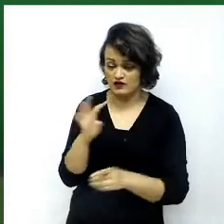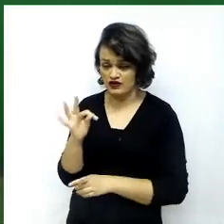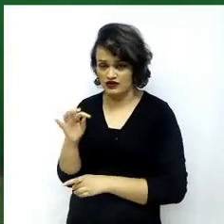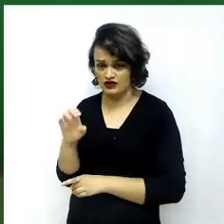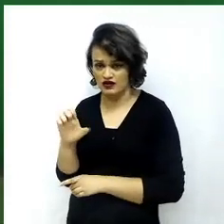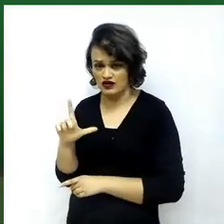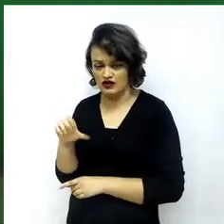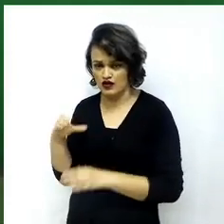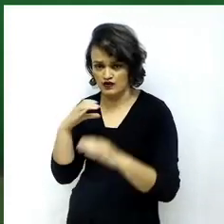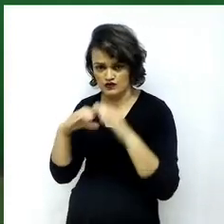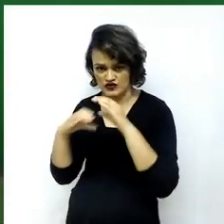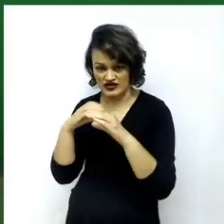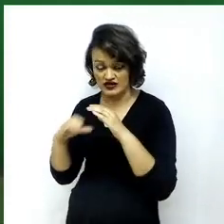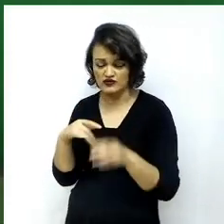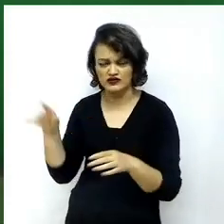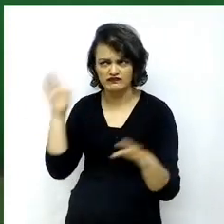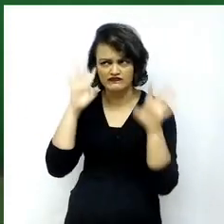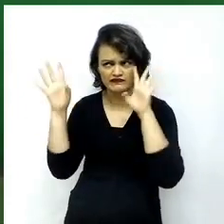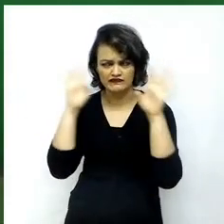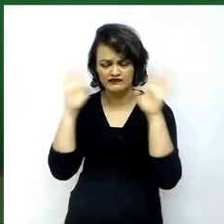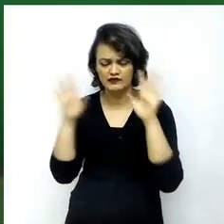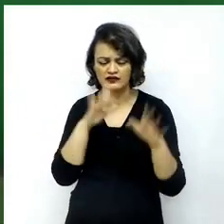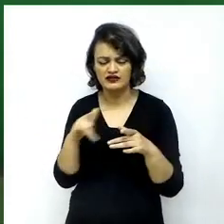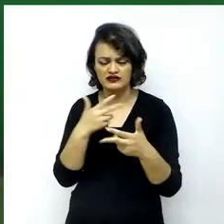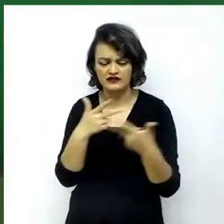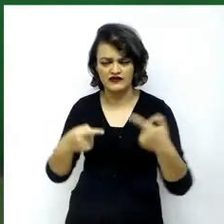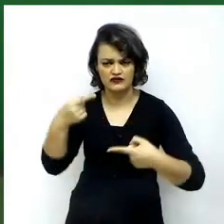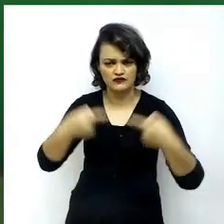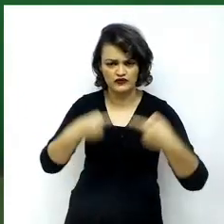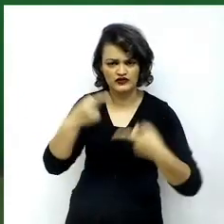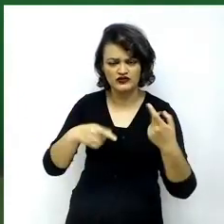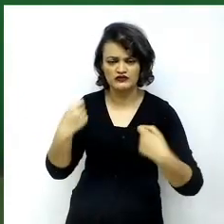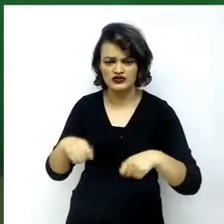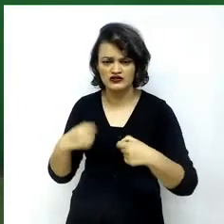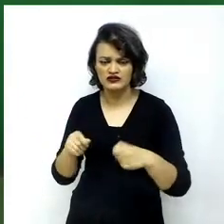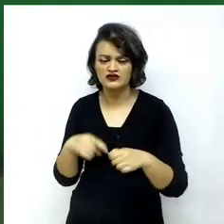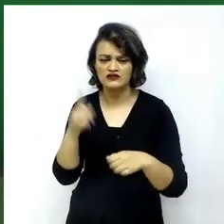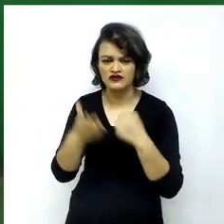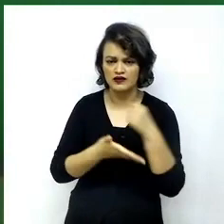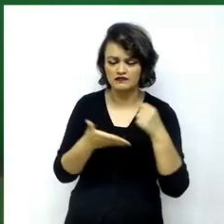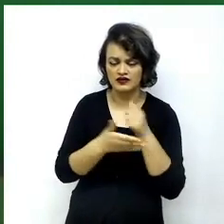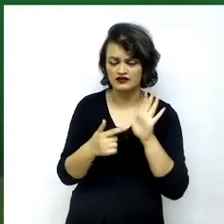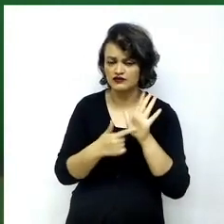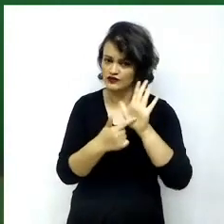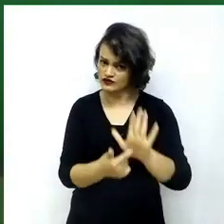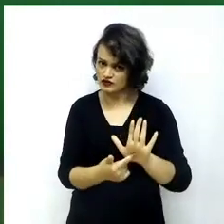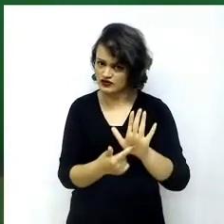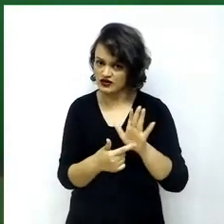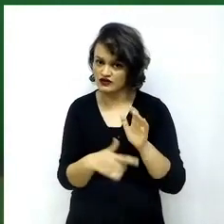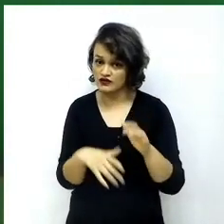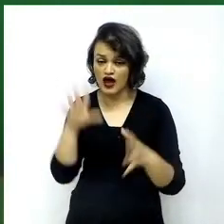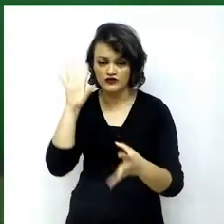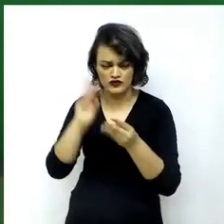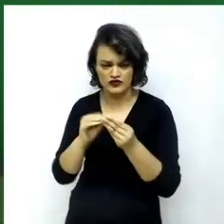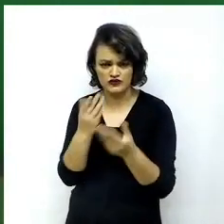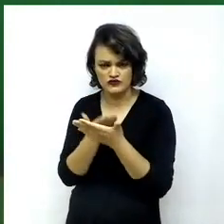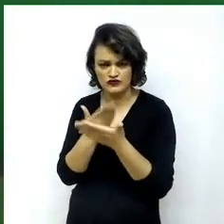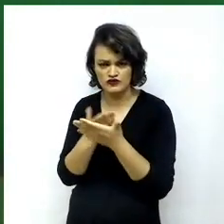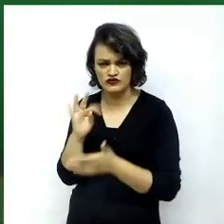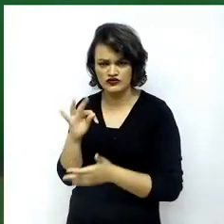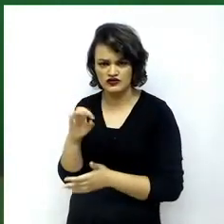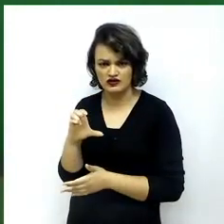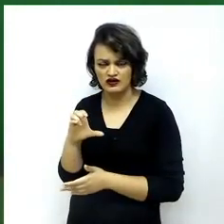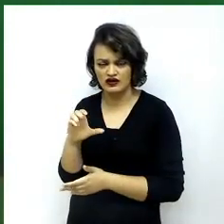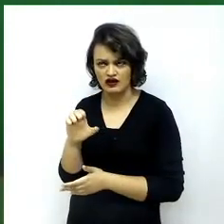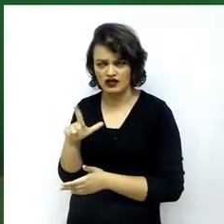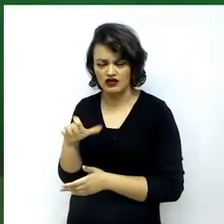and improve them based on the recommendations presented. The conclusions of the telecommunications review, in this sense, did